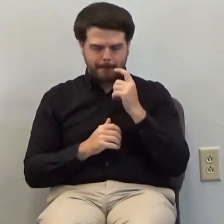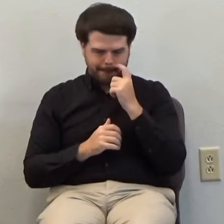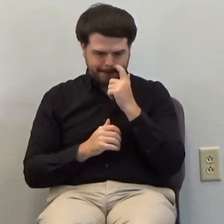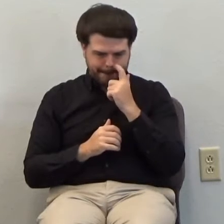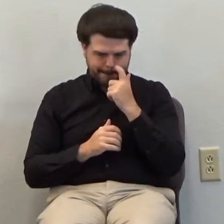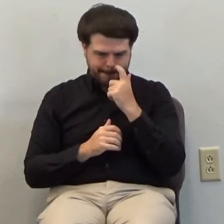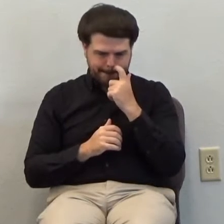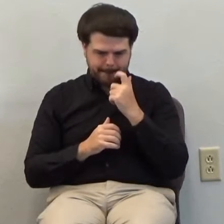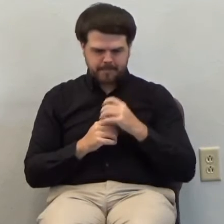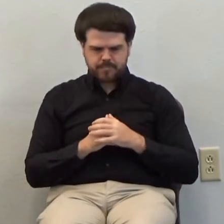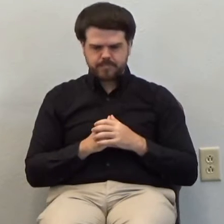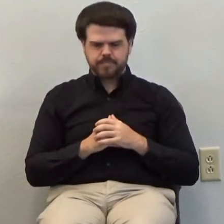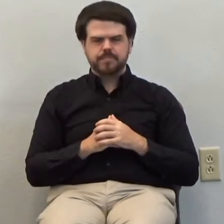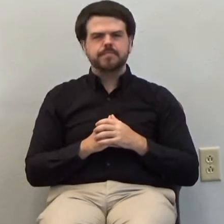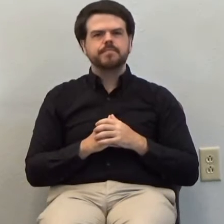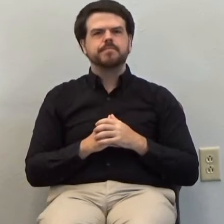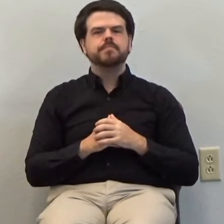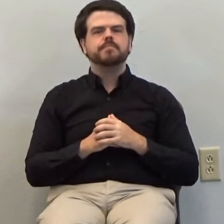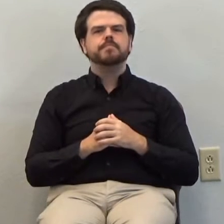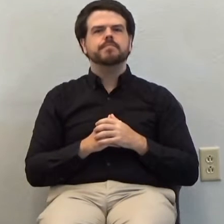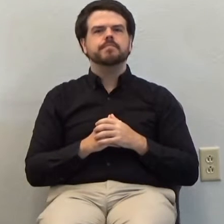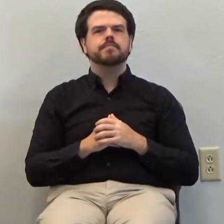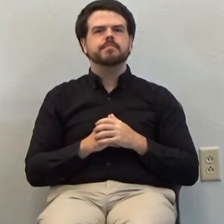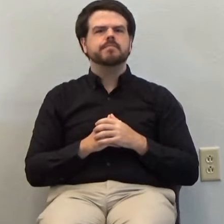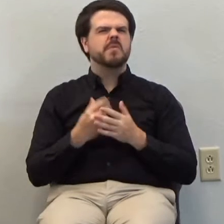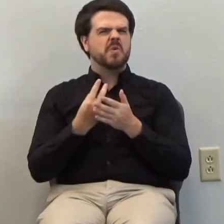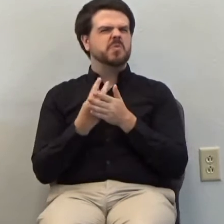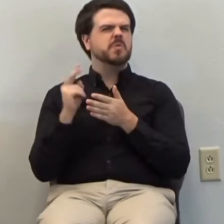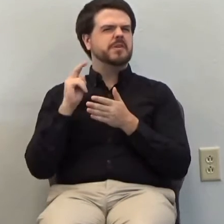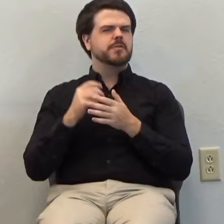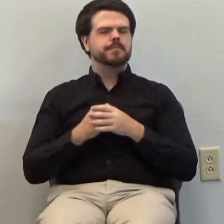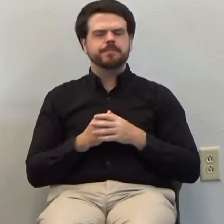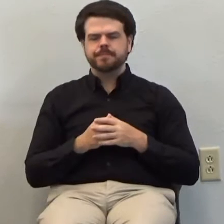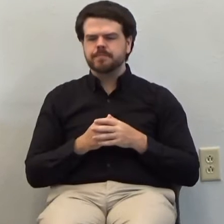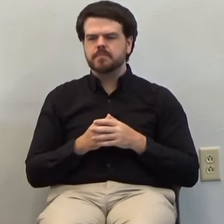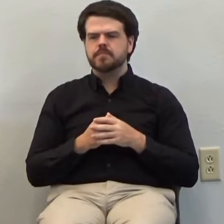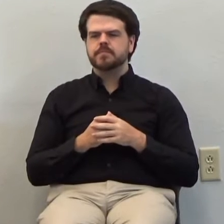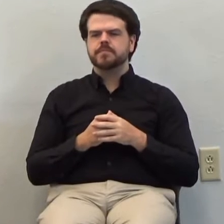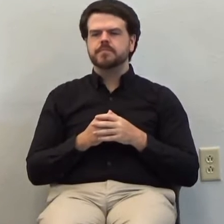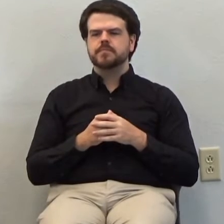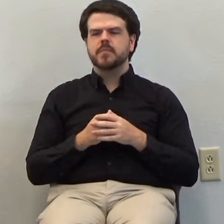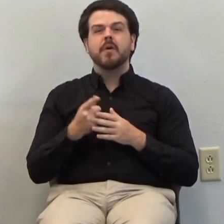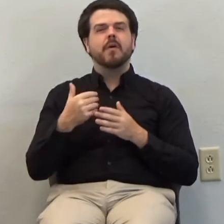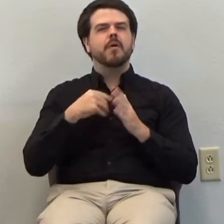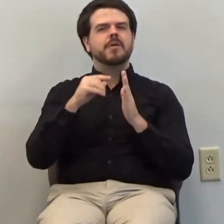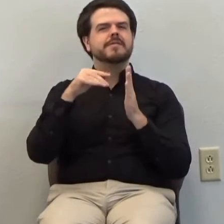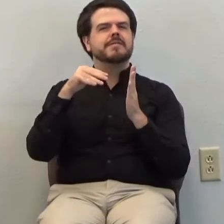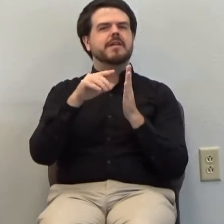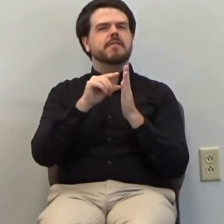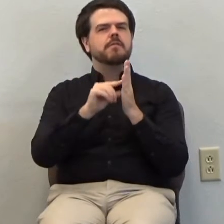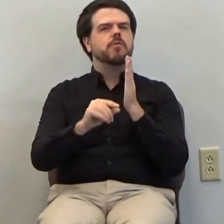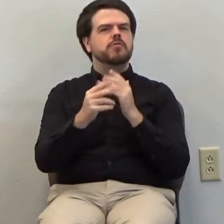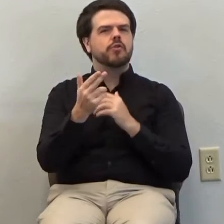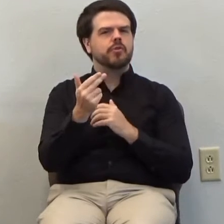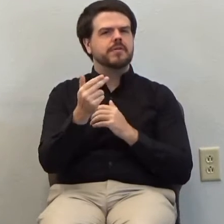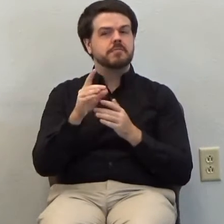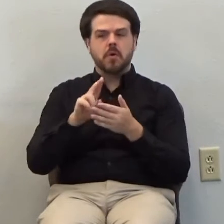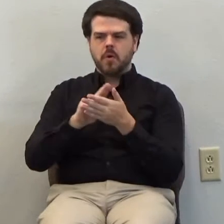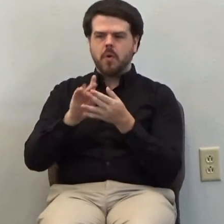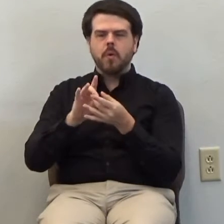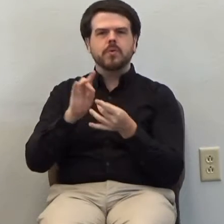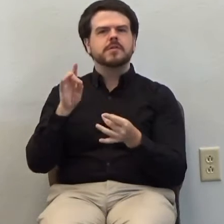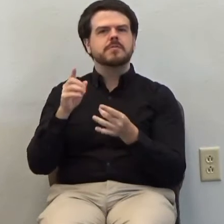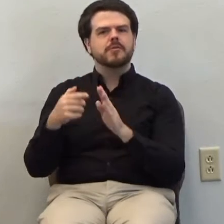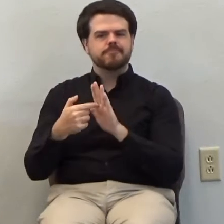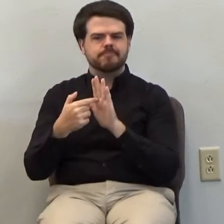The last time we were together, the Holy Spirit spoke to us from verse 13. The main idea of that